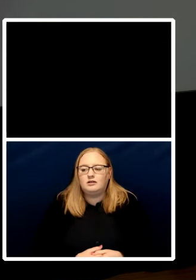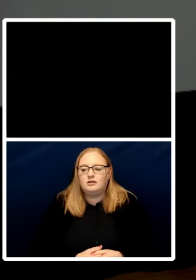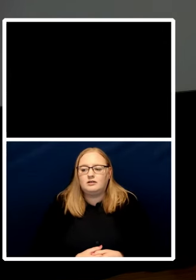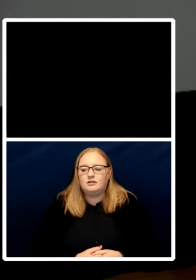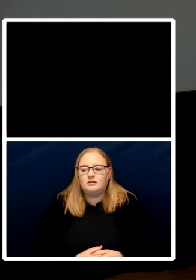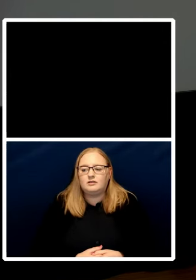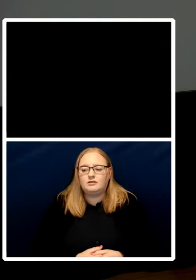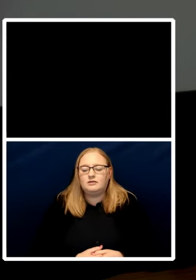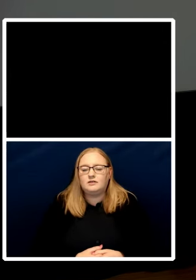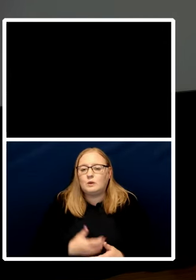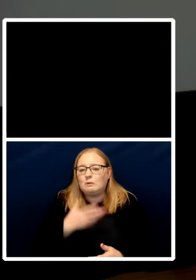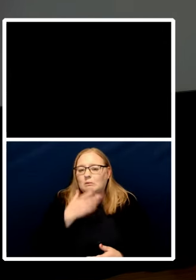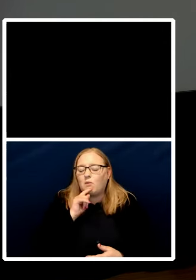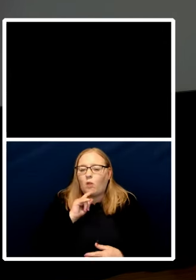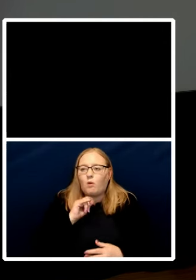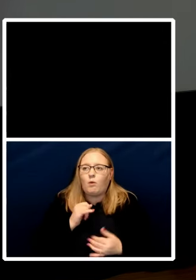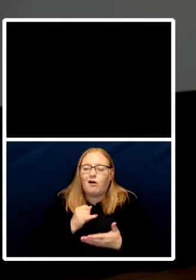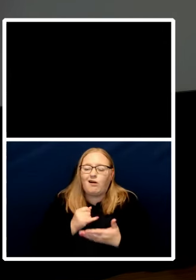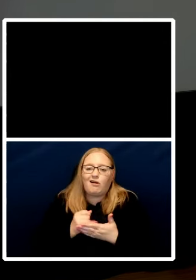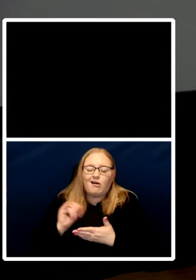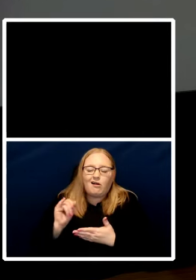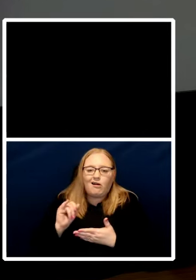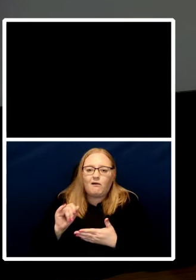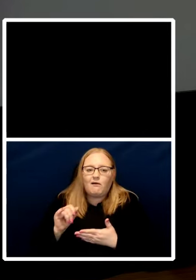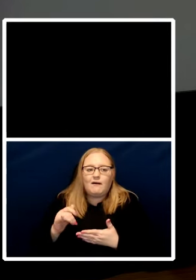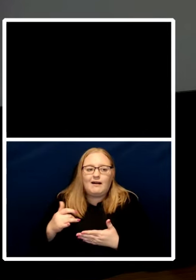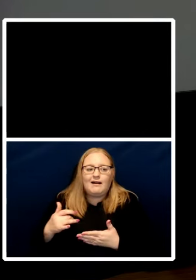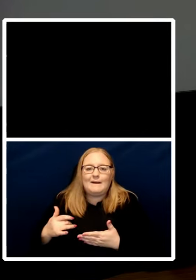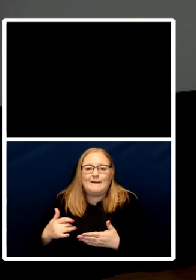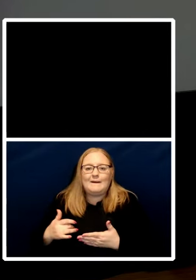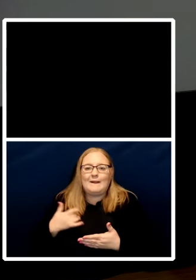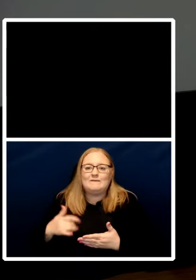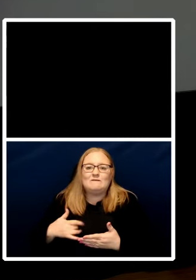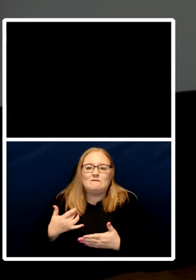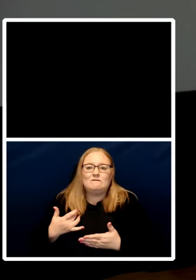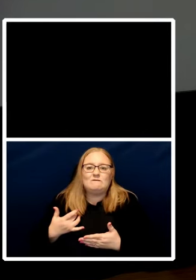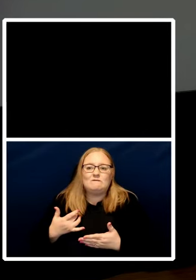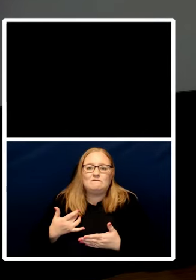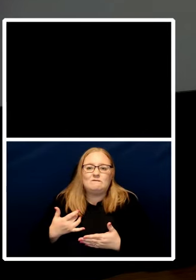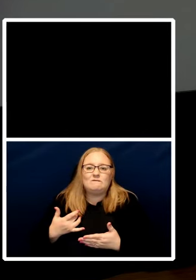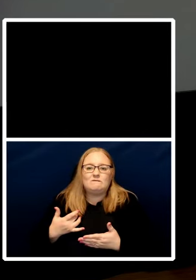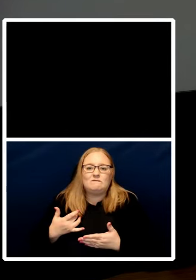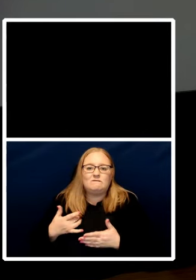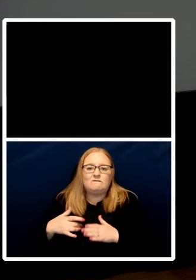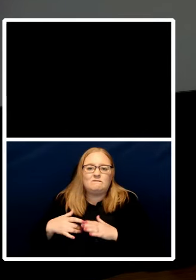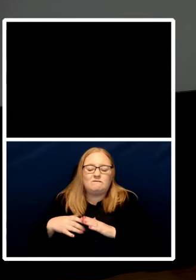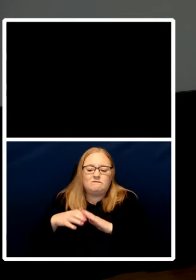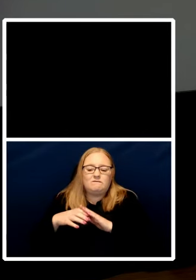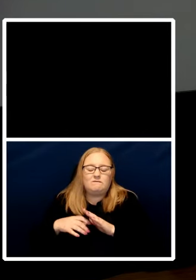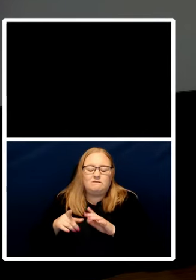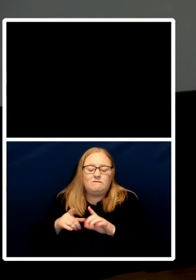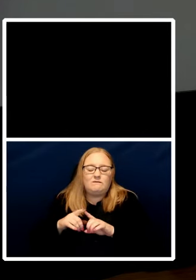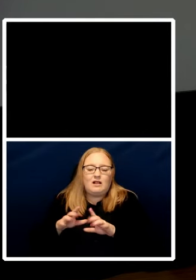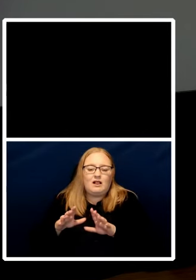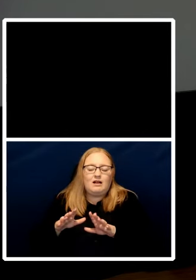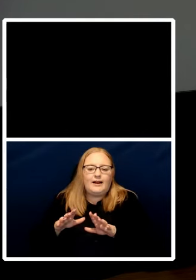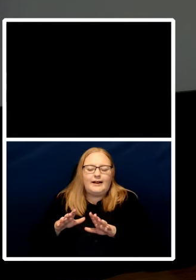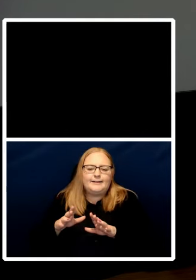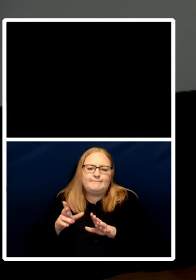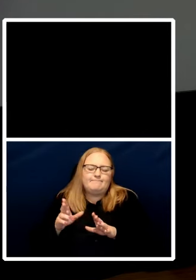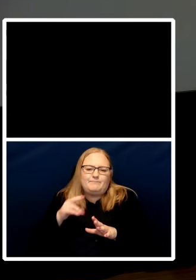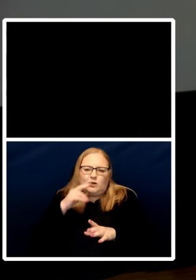are just talking such rubbish you know because people once thought